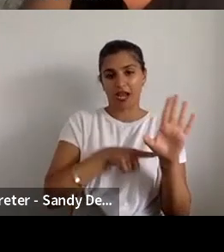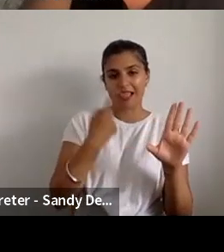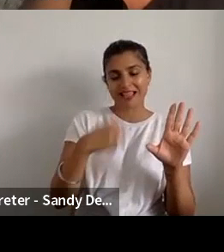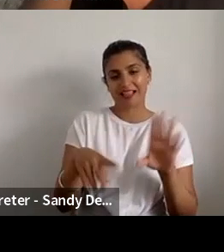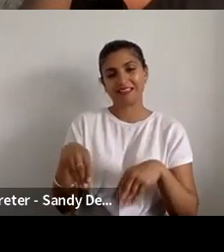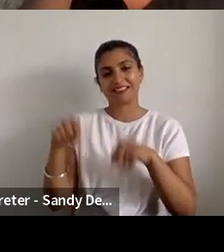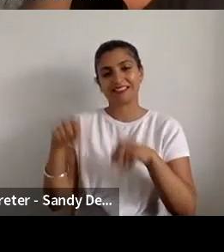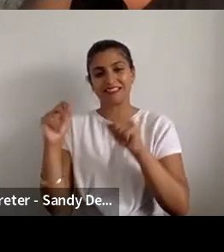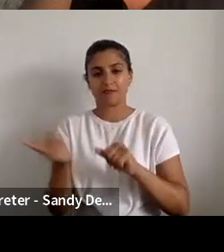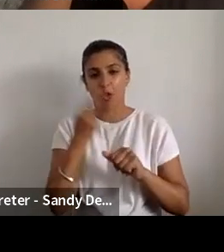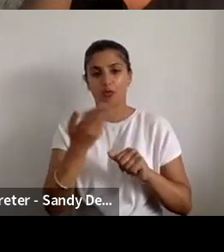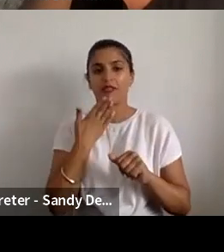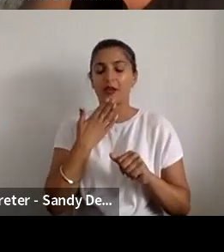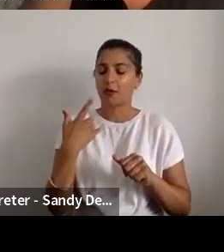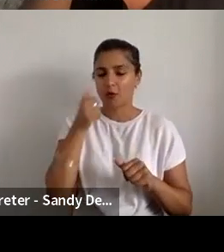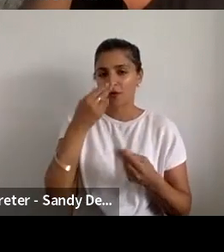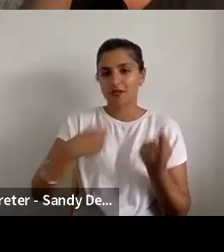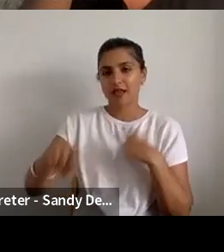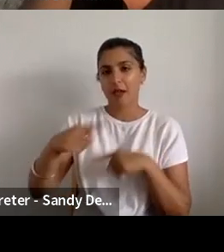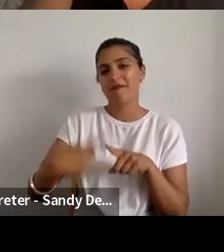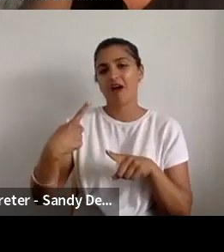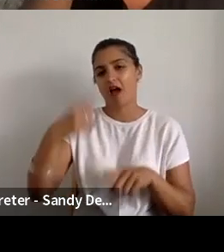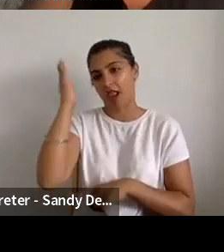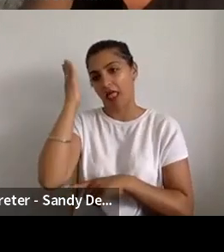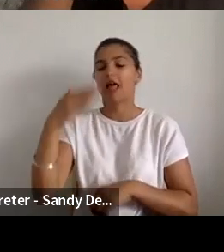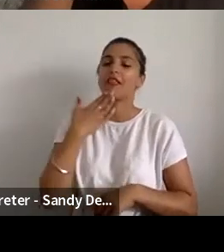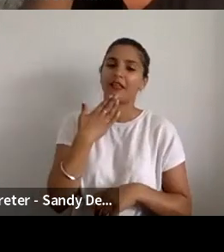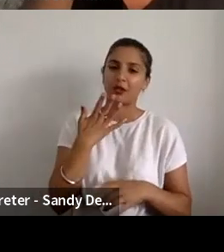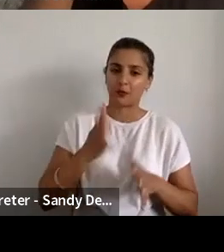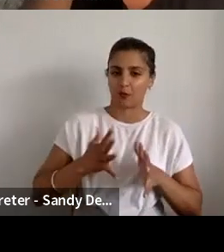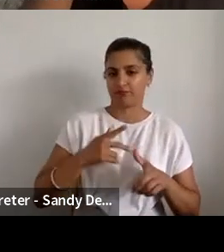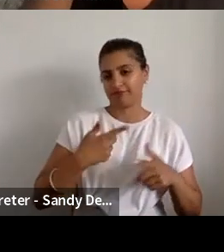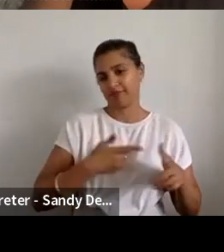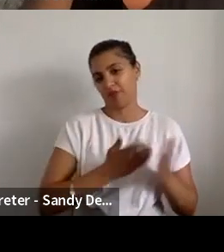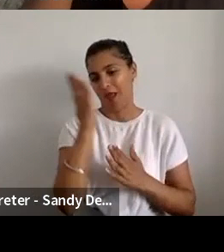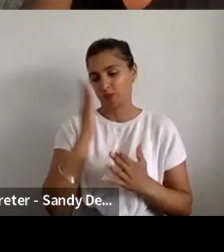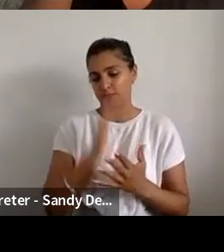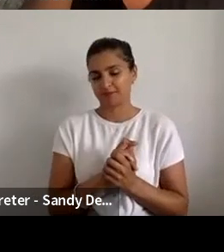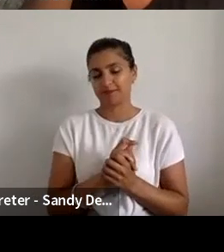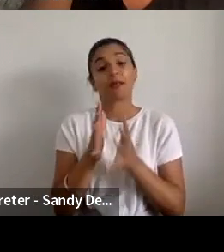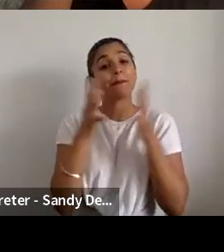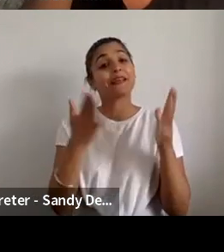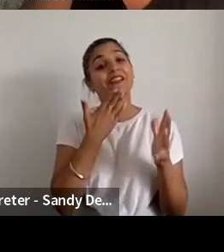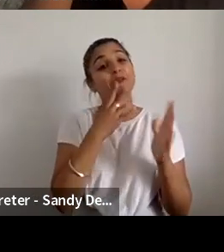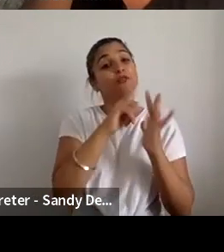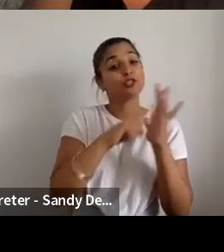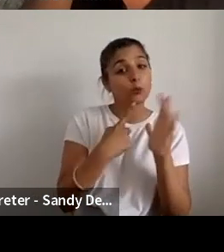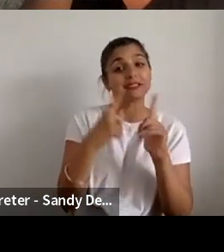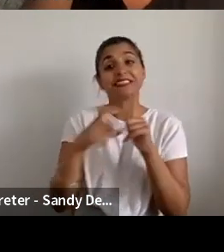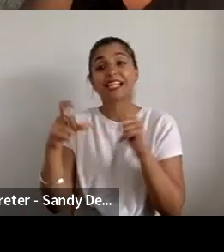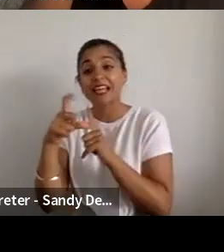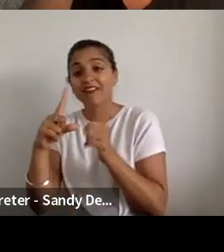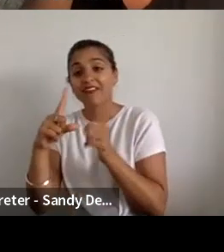valiant effort, some very fast speaking speakers. Thank you very much. And huge thanks to Jody, David, Laura, Ash,